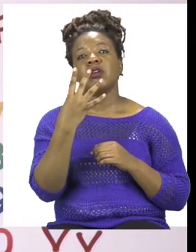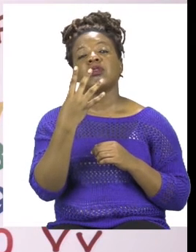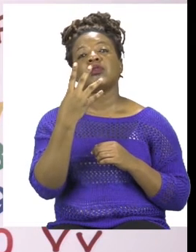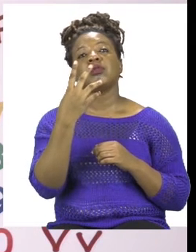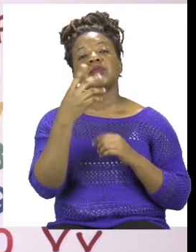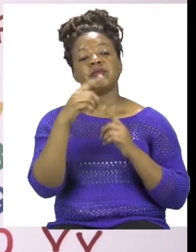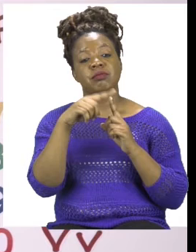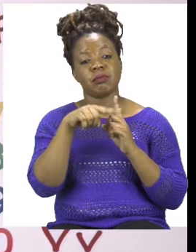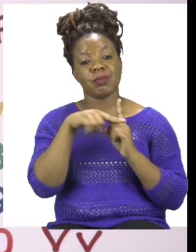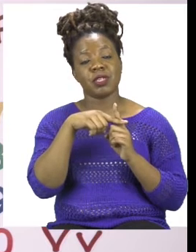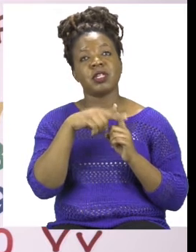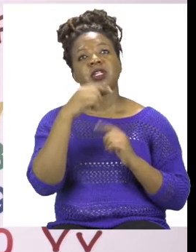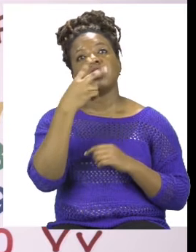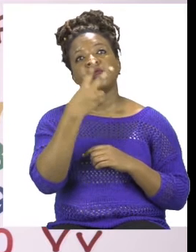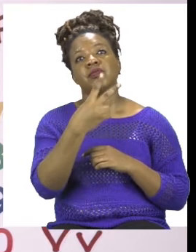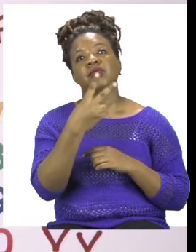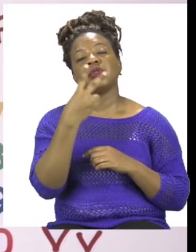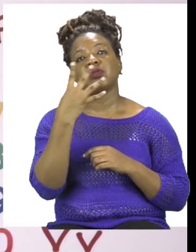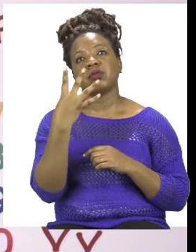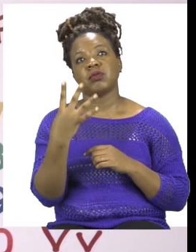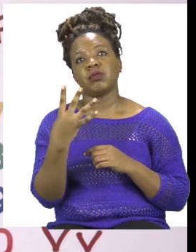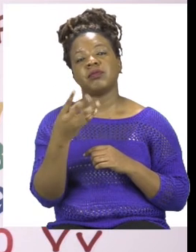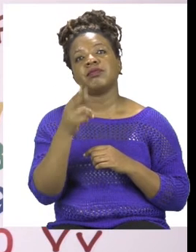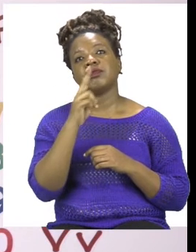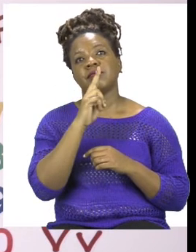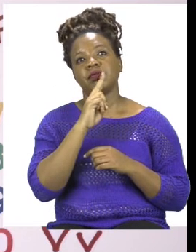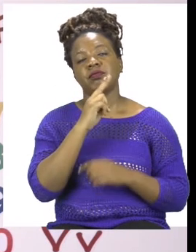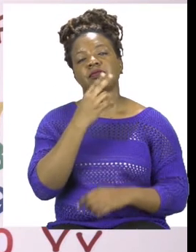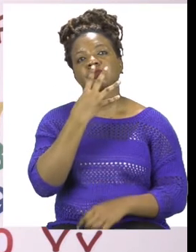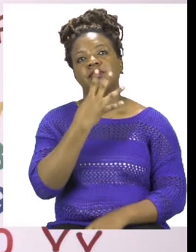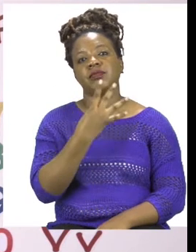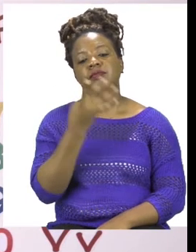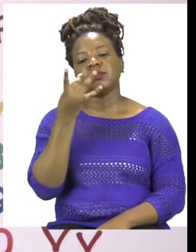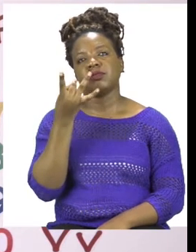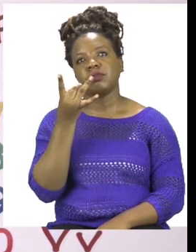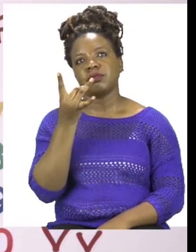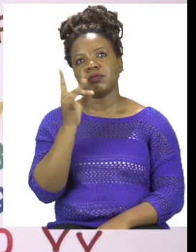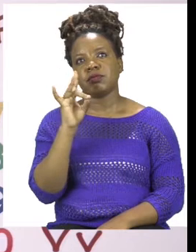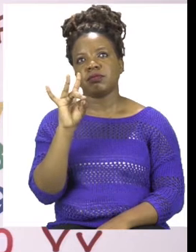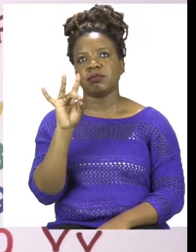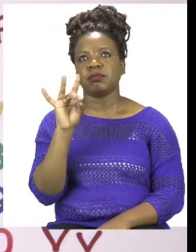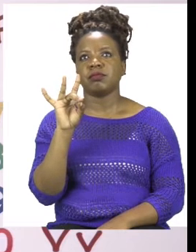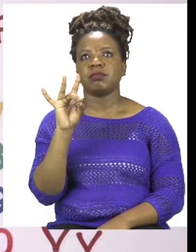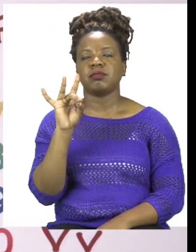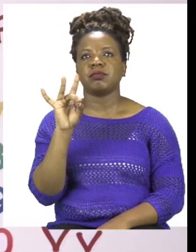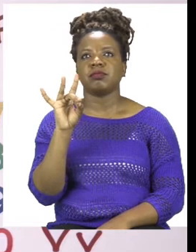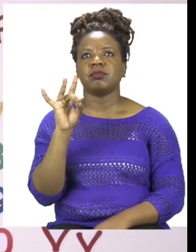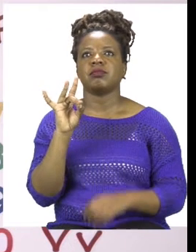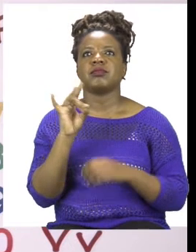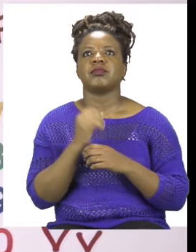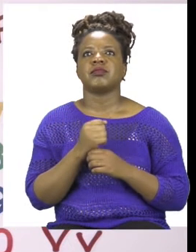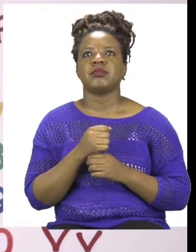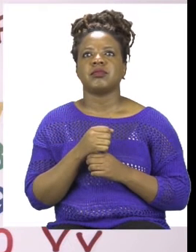the number 24 by saying 24 plus 24, we will come up with the